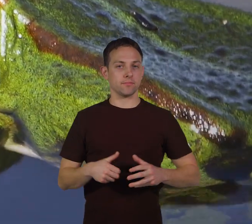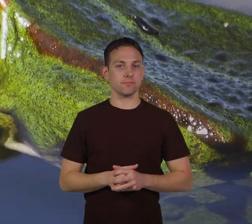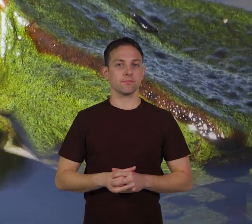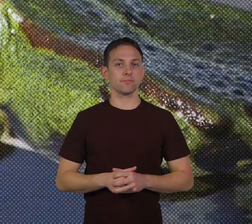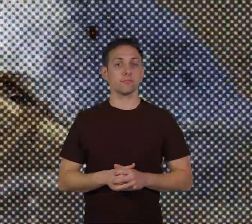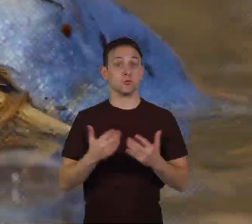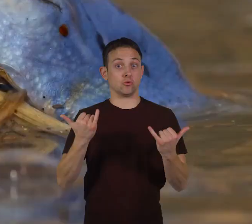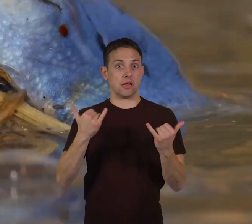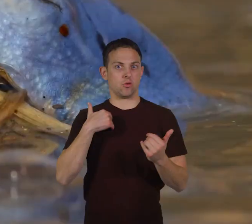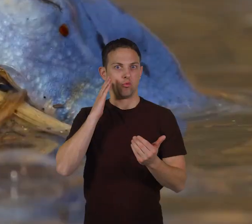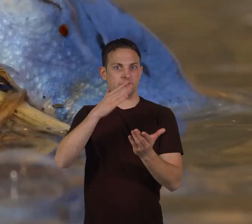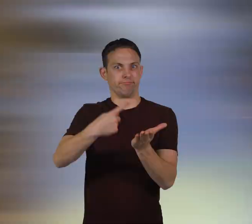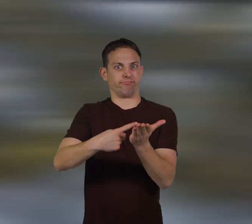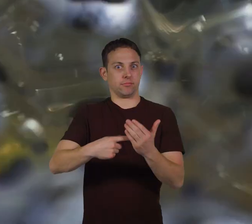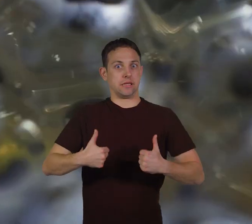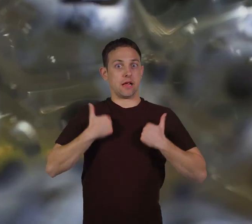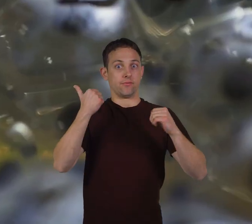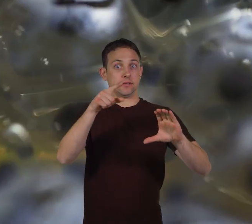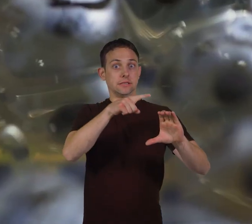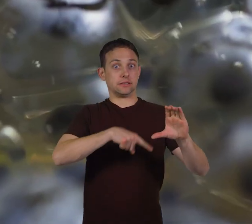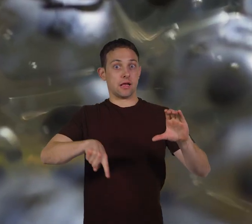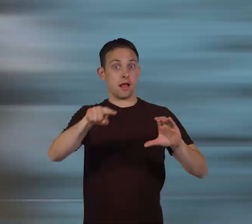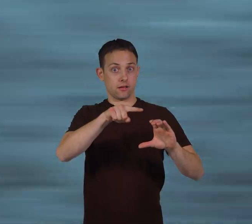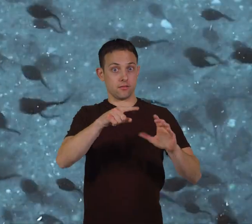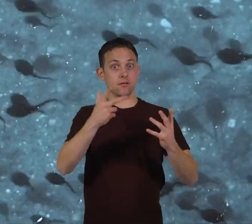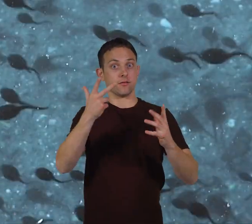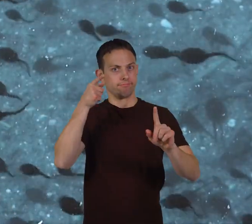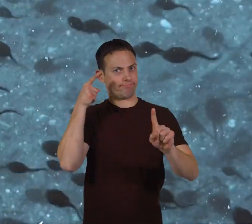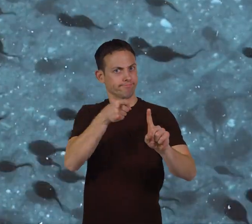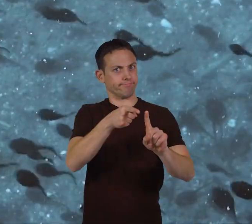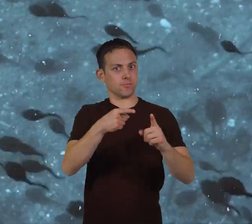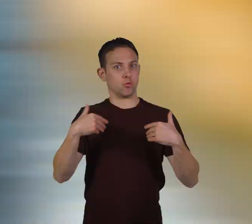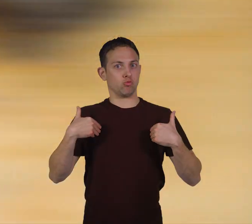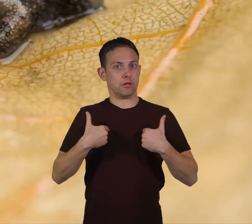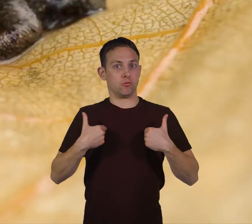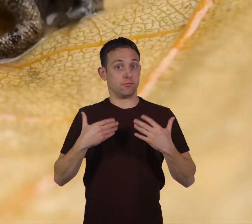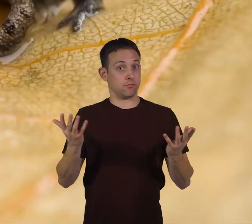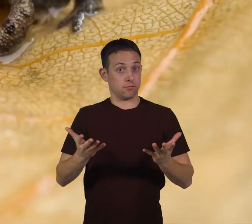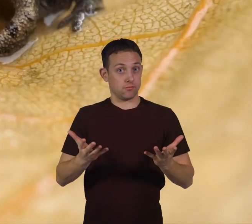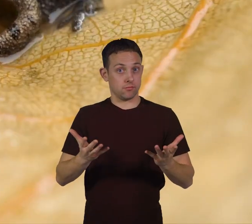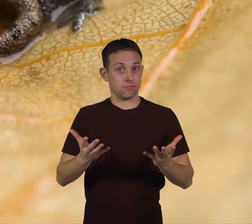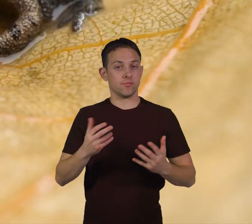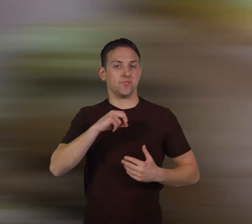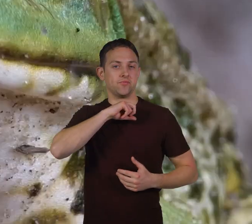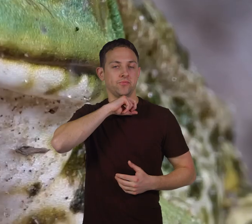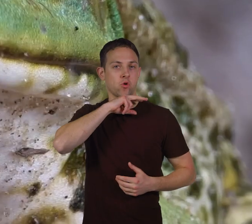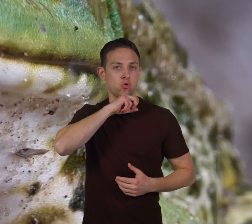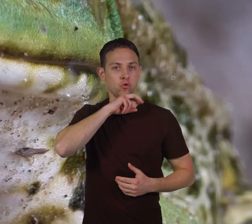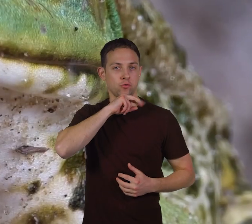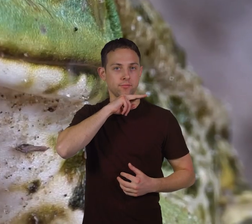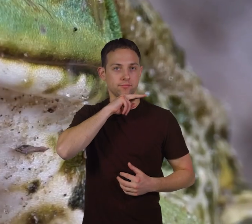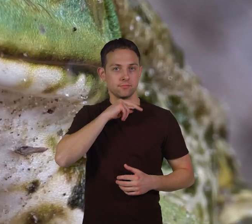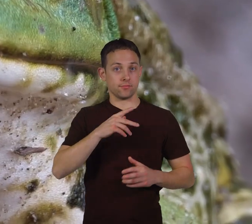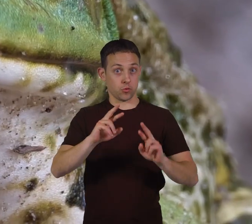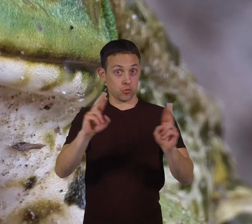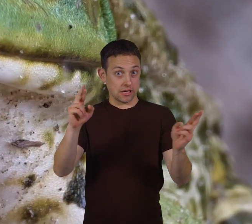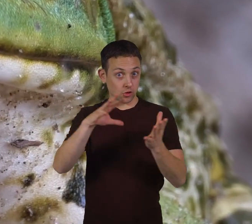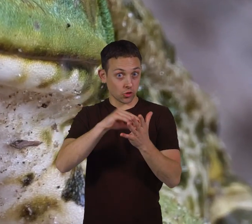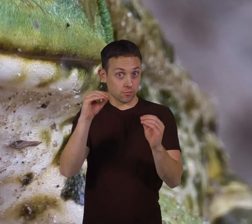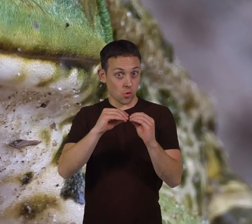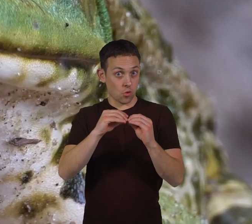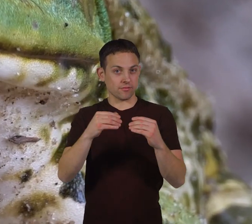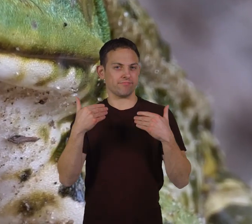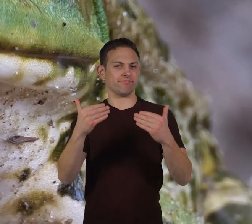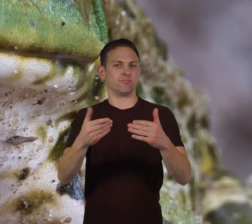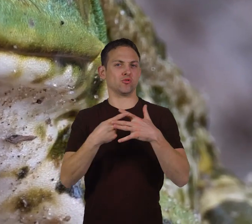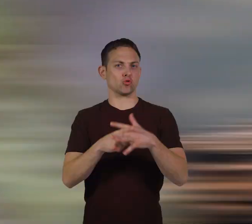life today we are going to talk about the life cycle of one specific creature the frog ready to